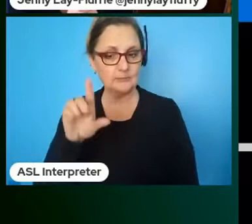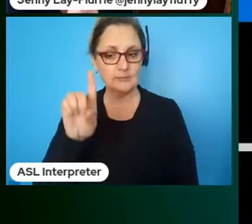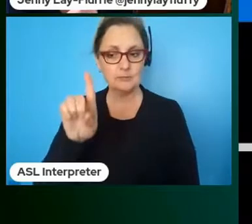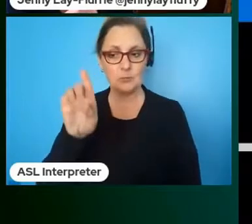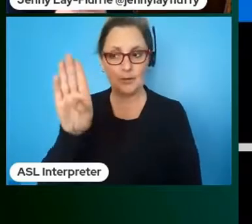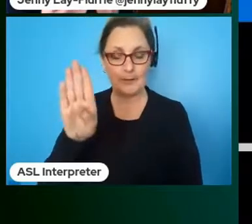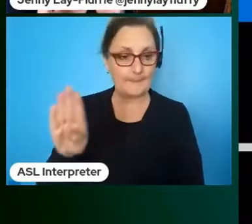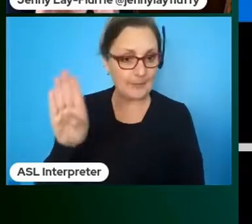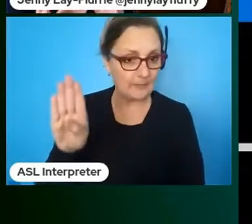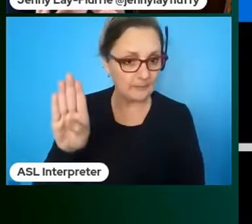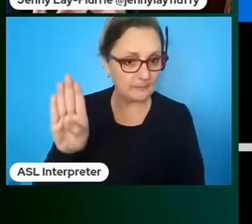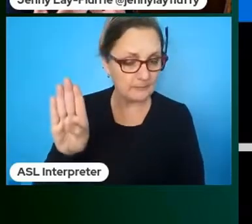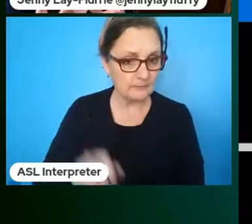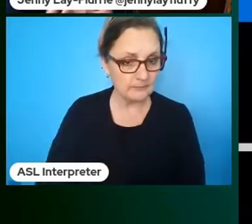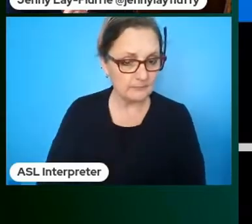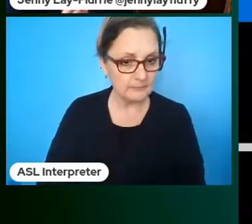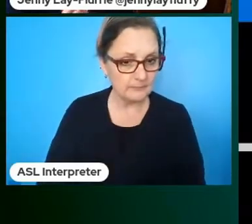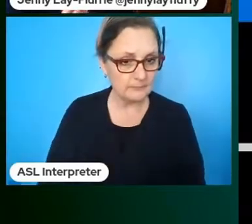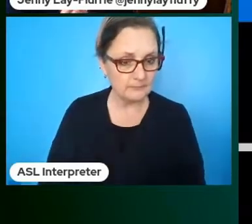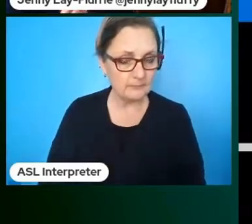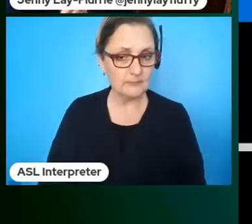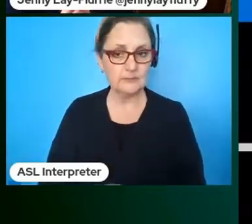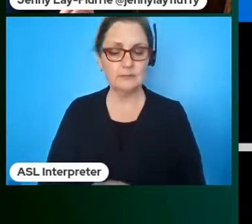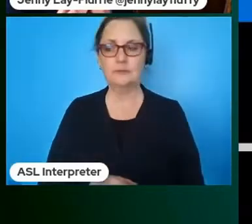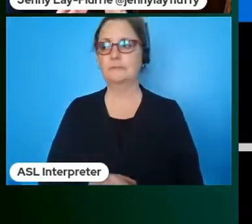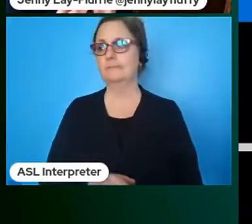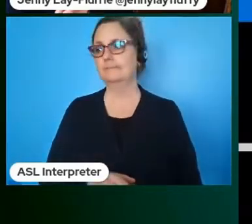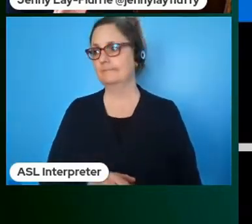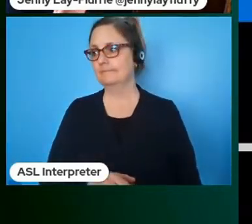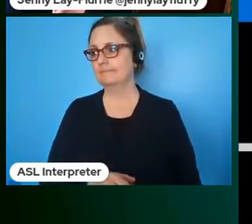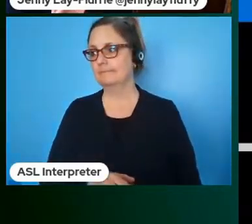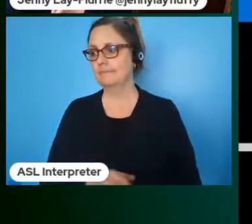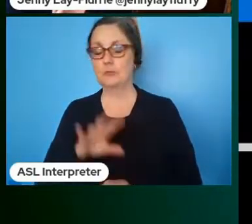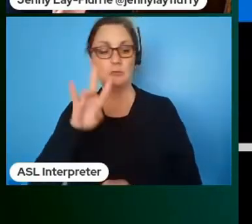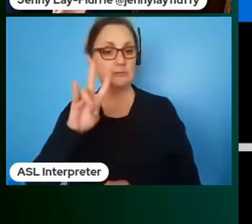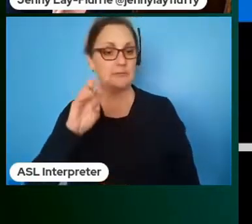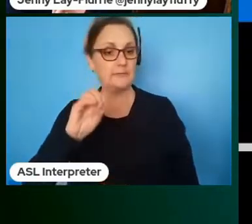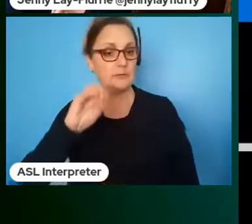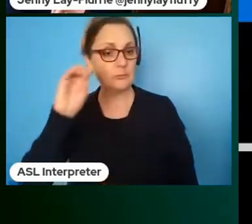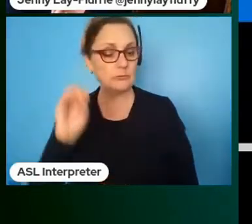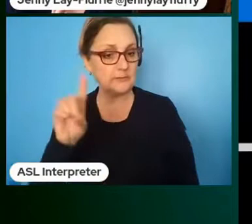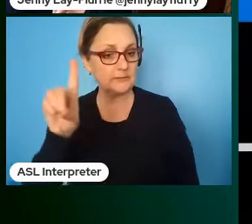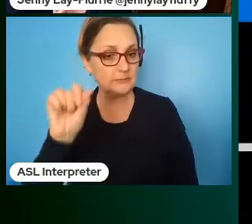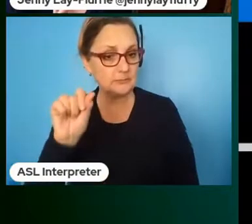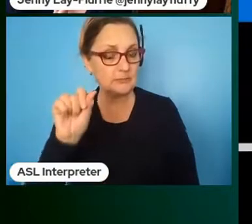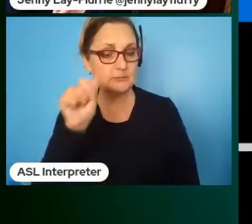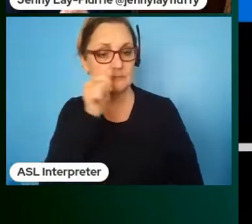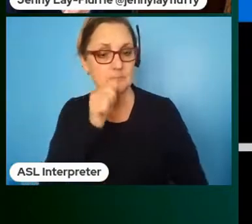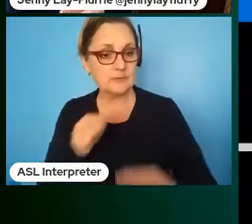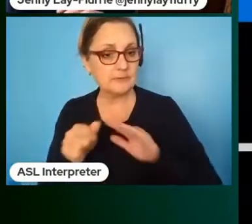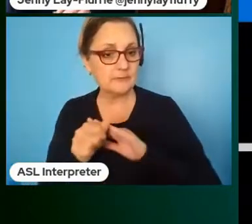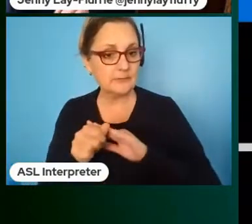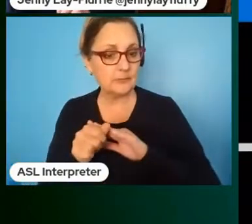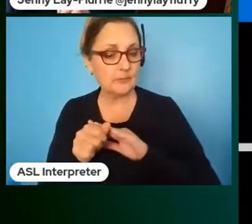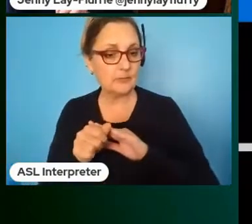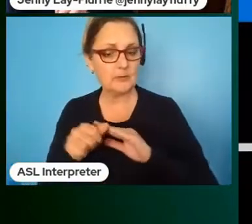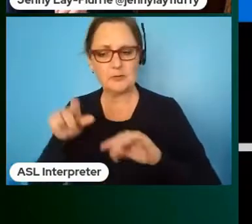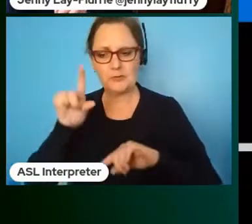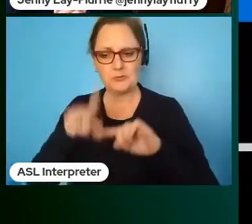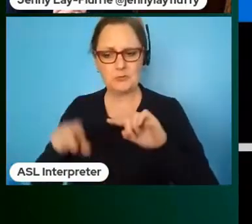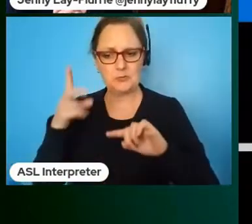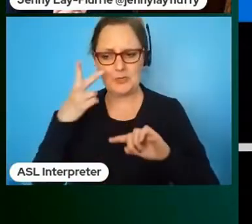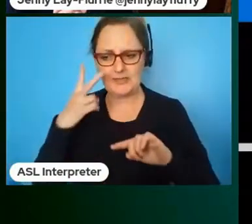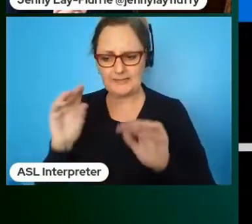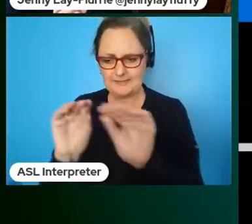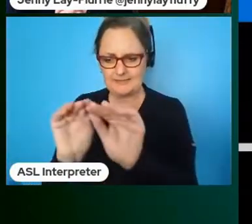but there's a couple of key things about that one is that about 70 percent of disability is invisible you would not know if a person has a disability or